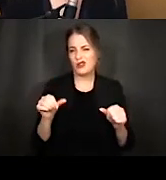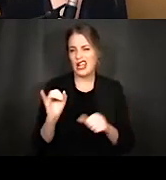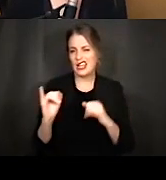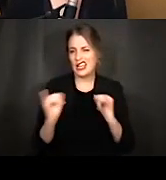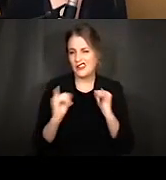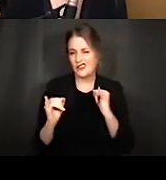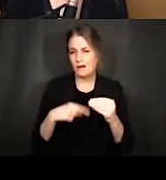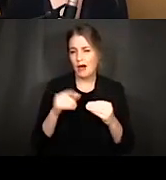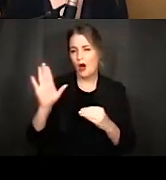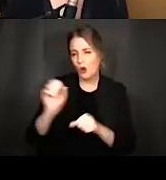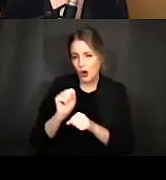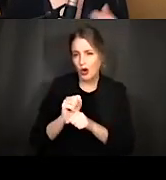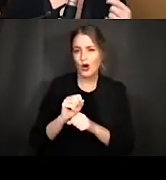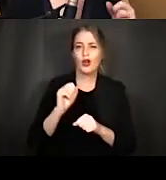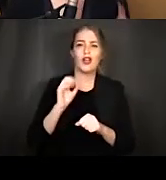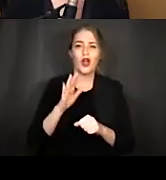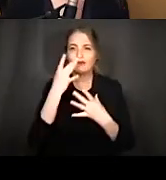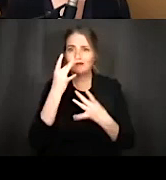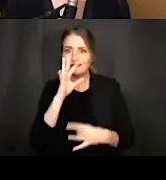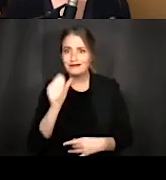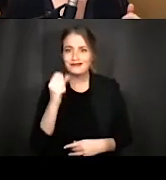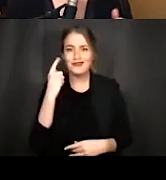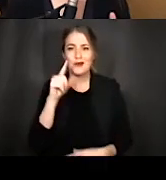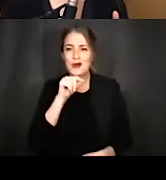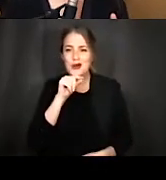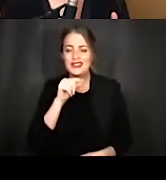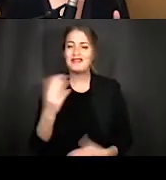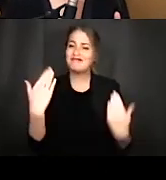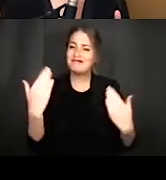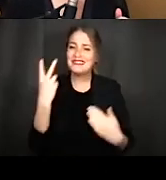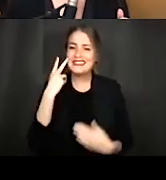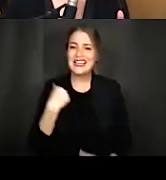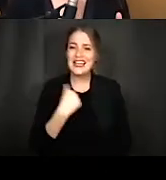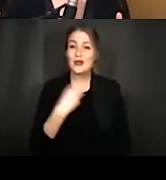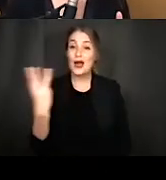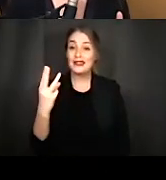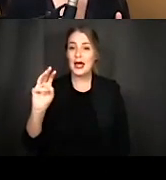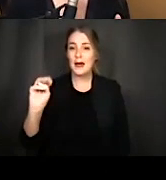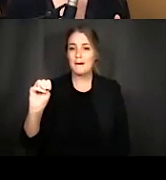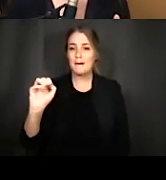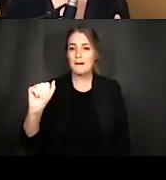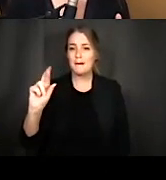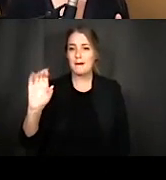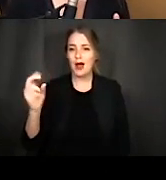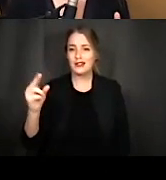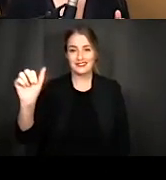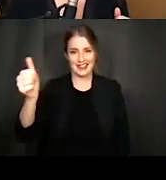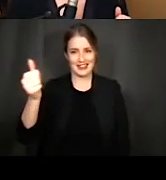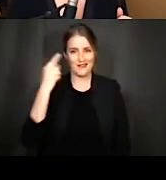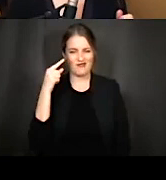life and her work and her interest in birds so come back and see us on wednesday march 10th for that talk